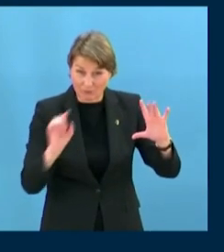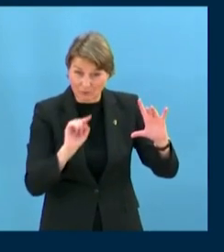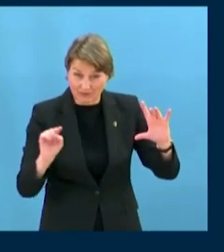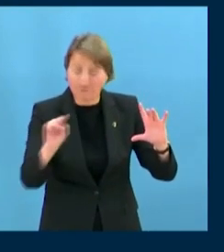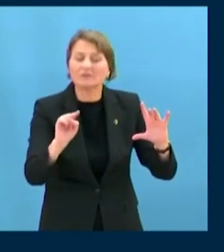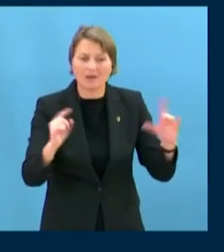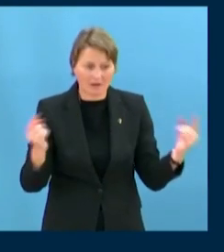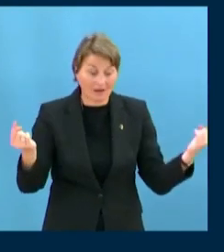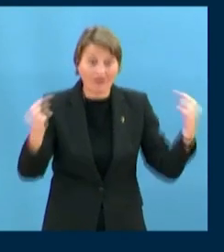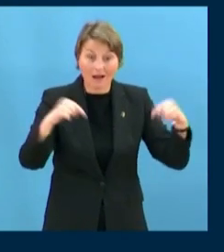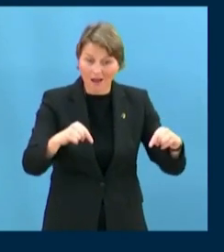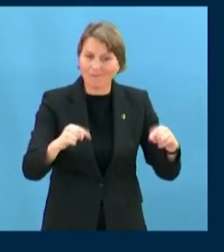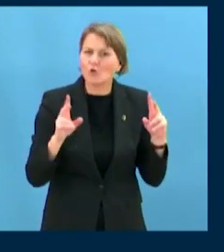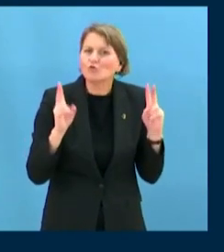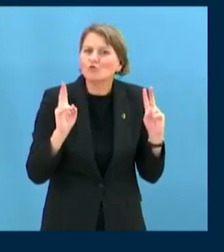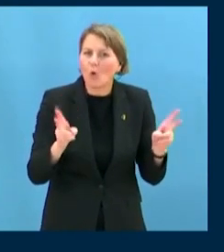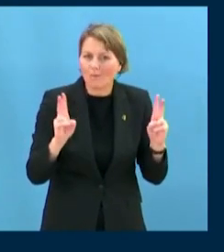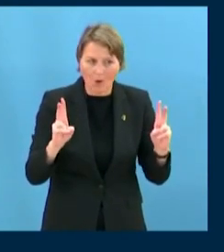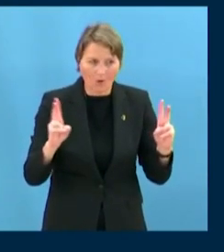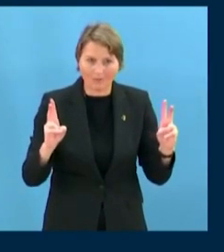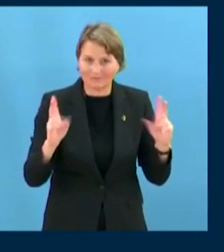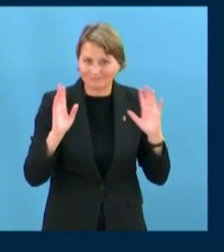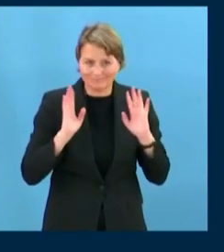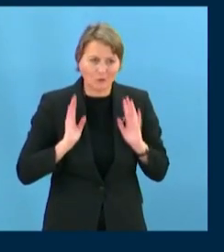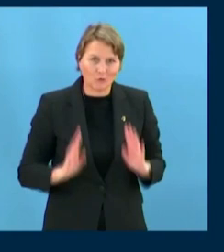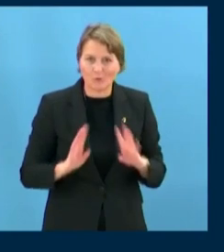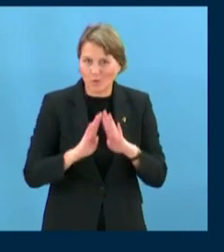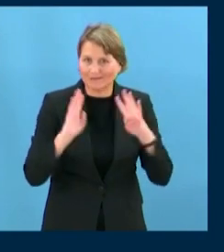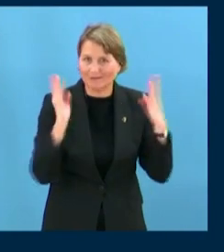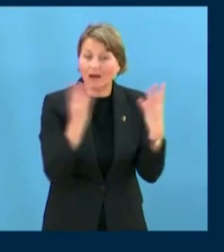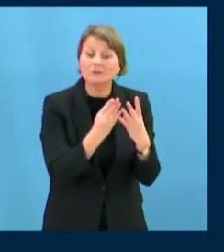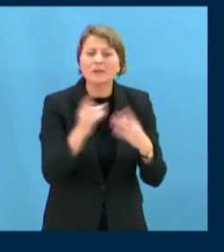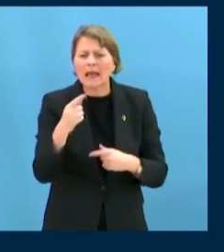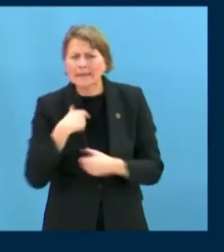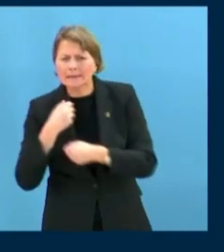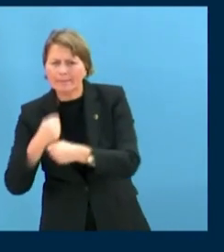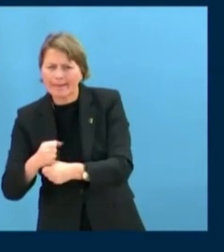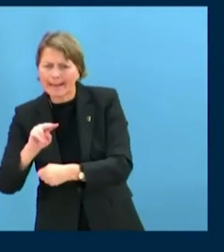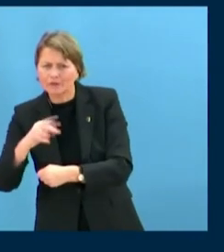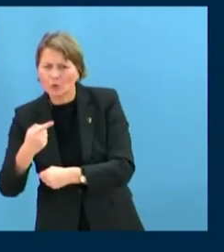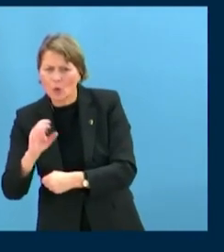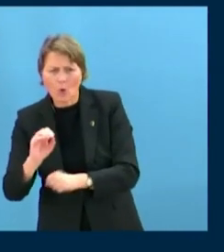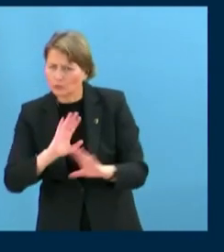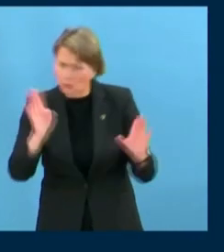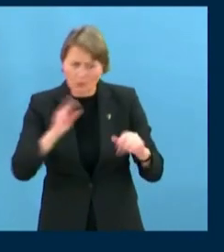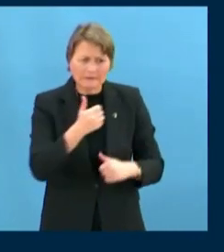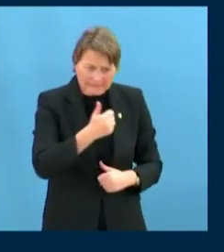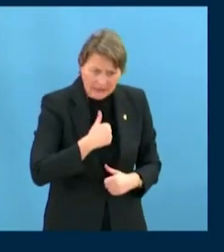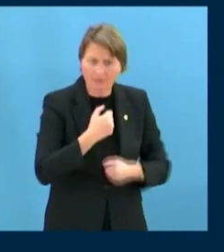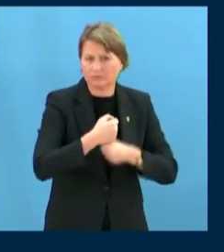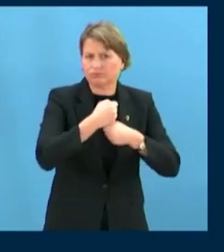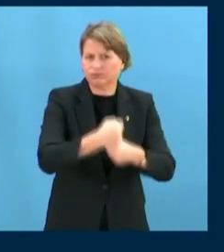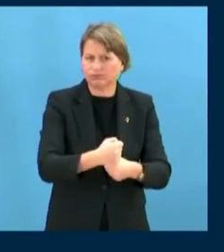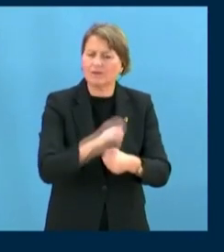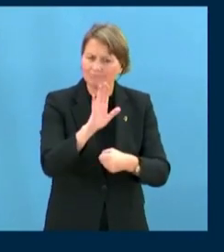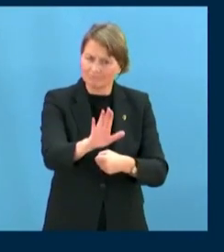a regular session of the Human Rights Council, not as part of non-governmental organizations, but simply as representatives of their